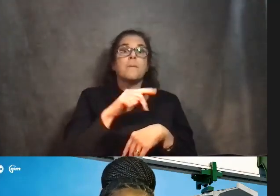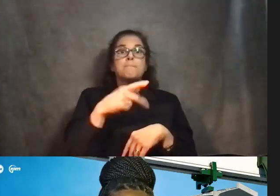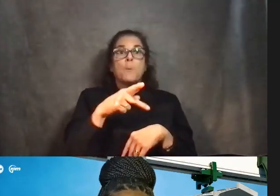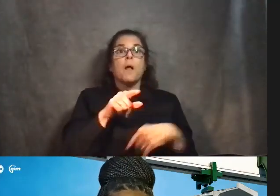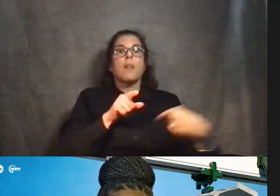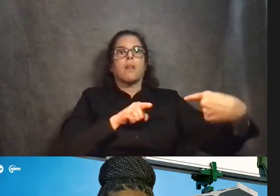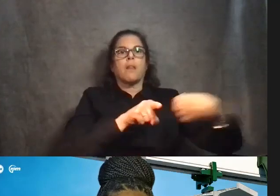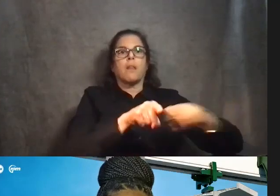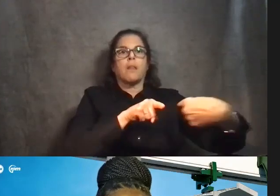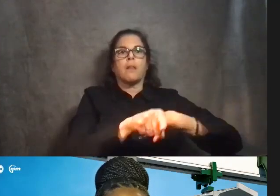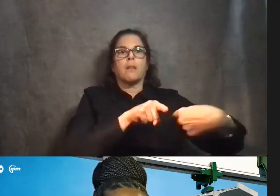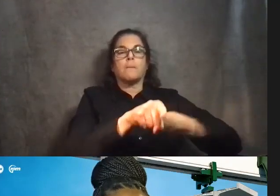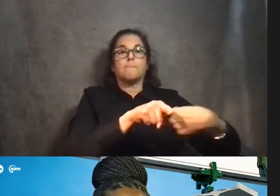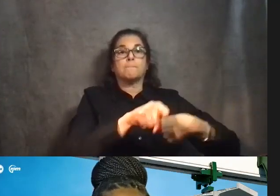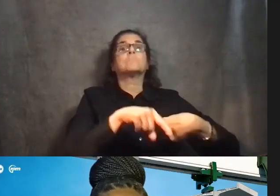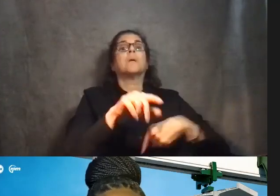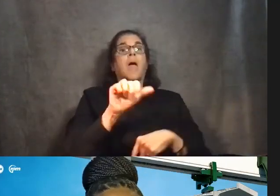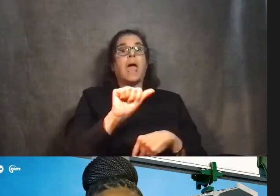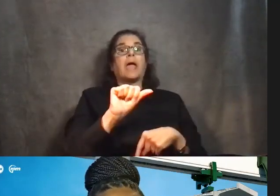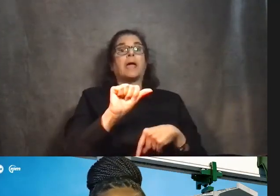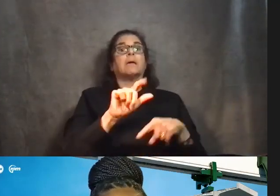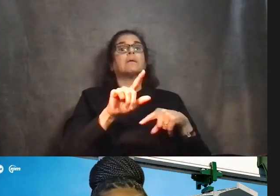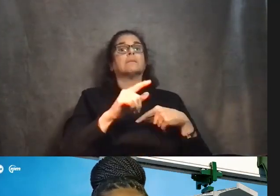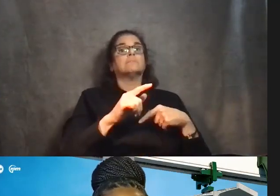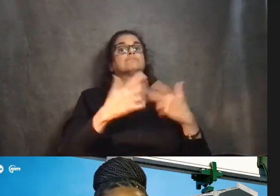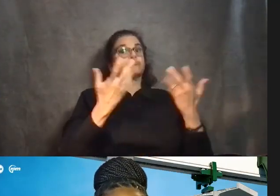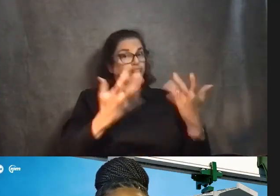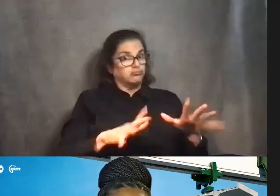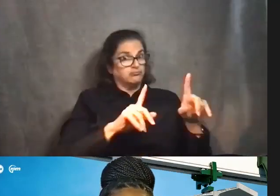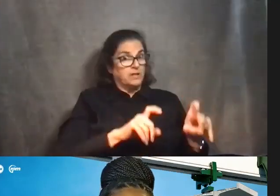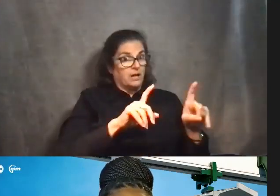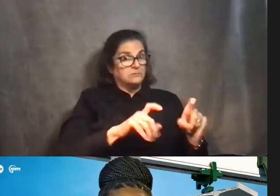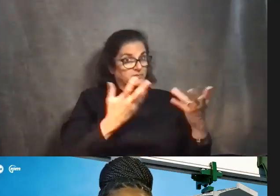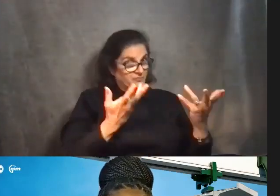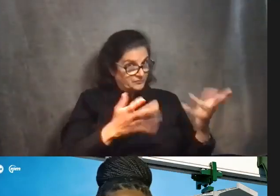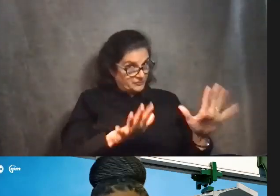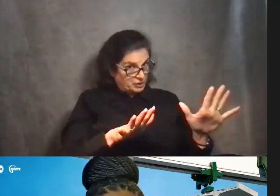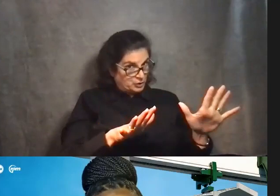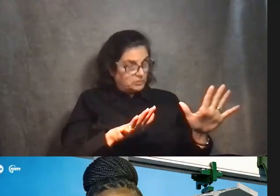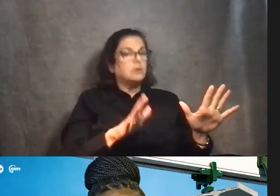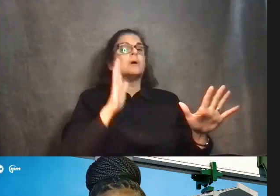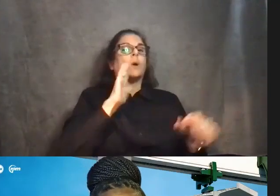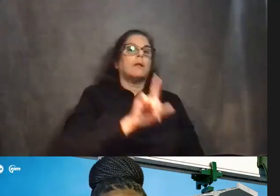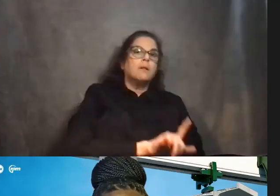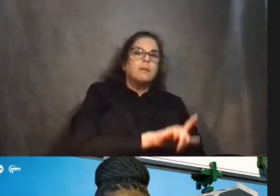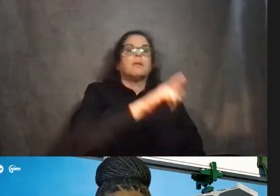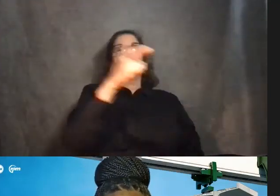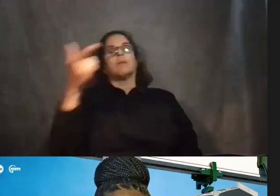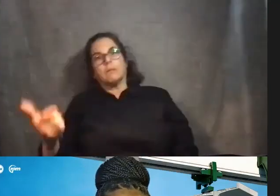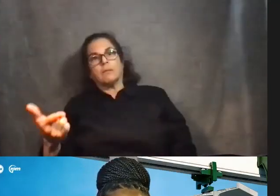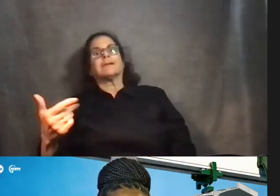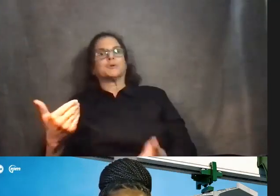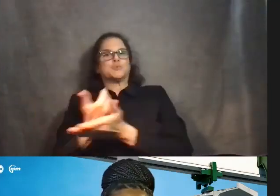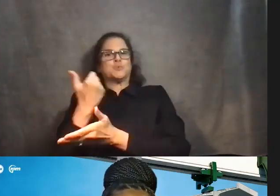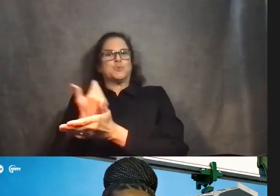Once we finish stage A and we test all the new tracks on the east side, we will then revert trains to the new eastern